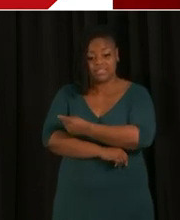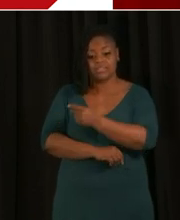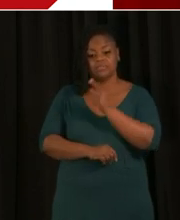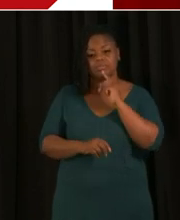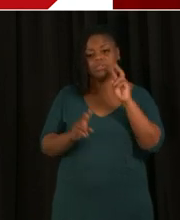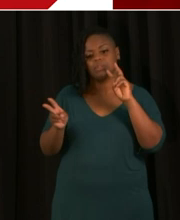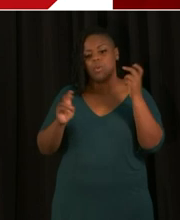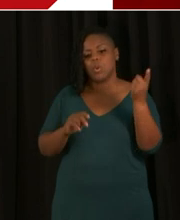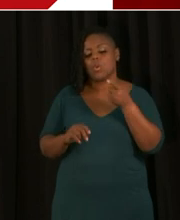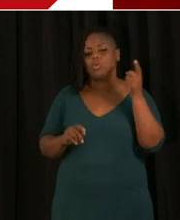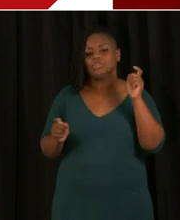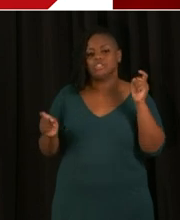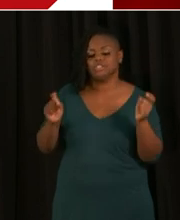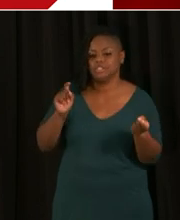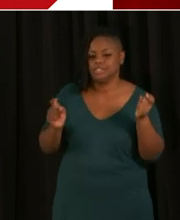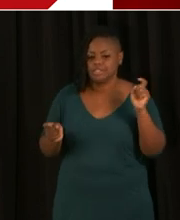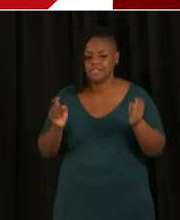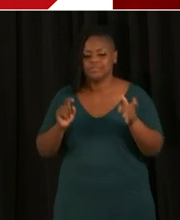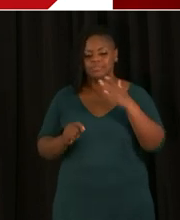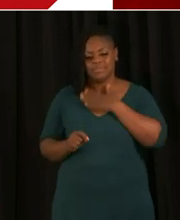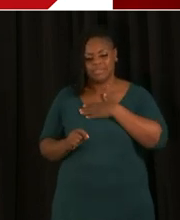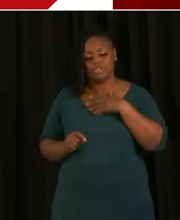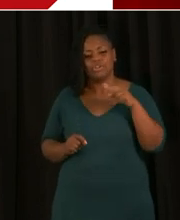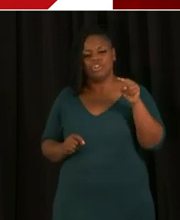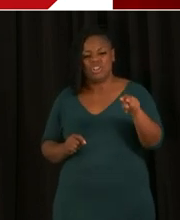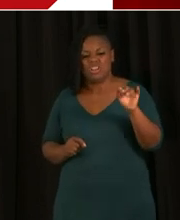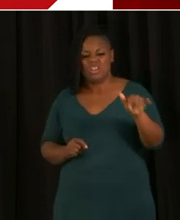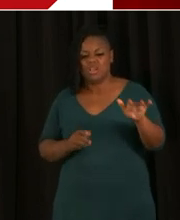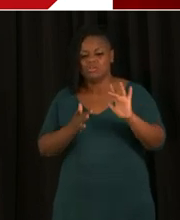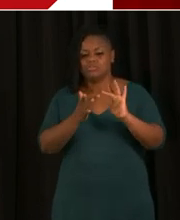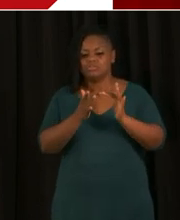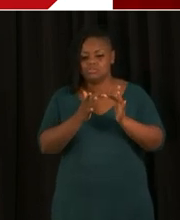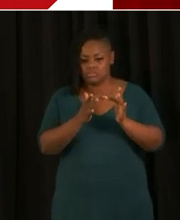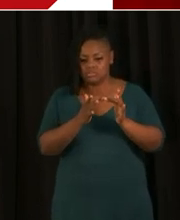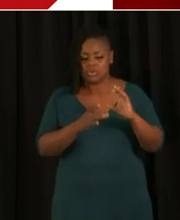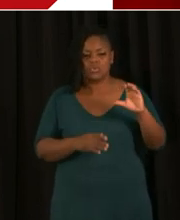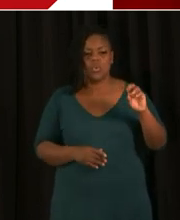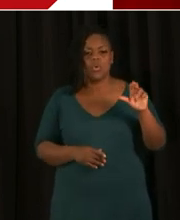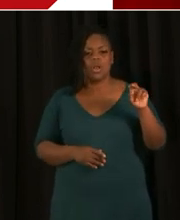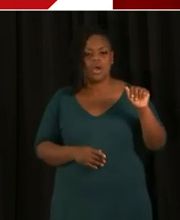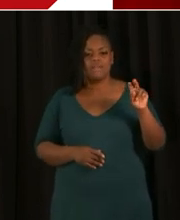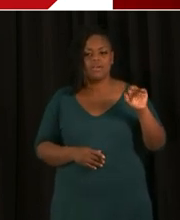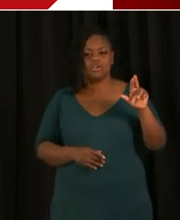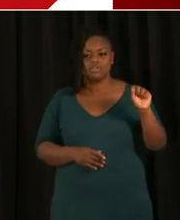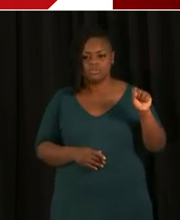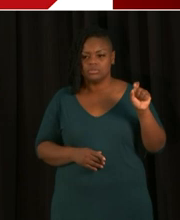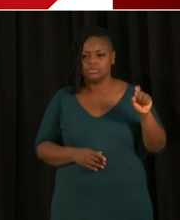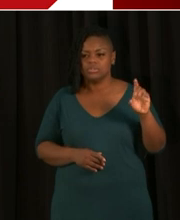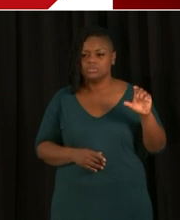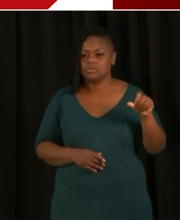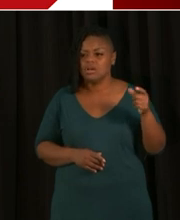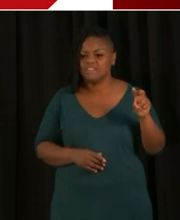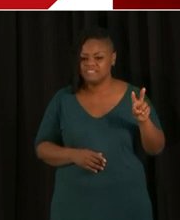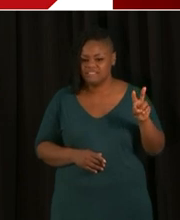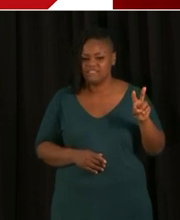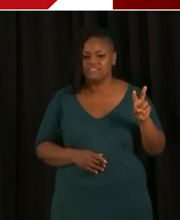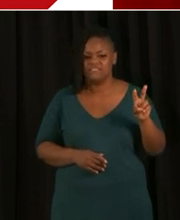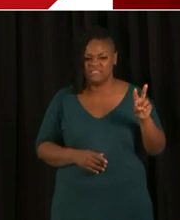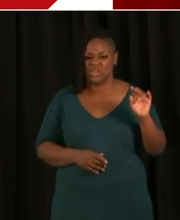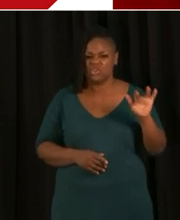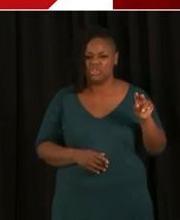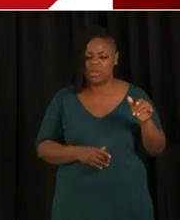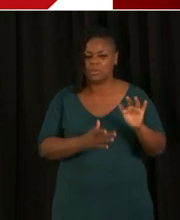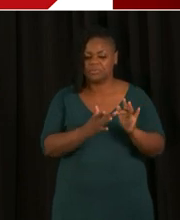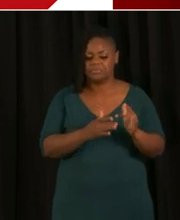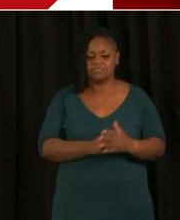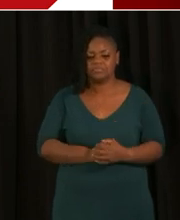constantly check back at coronavirus.dc.gov slash vaccine on the vaccination plan, and you can download that today and read through that. So